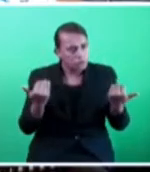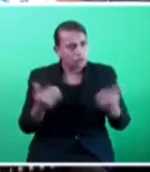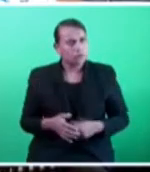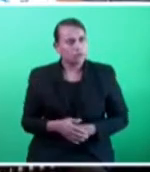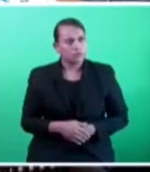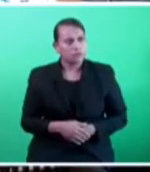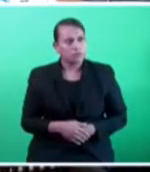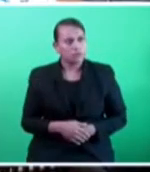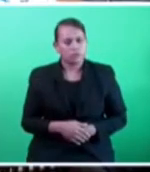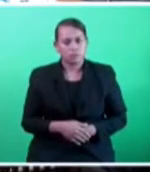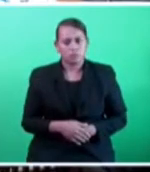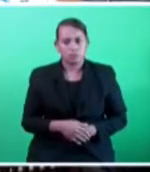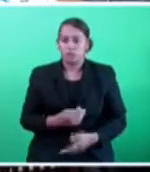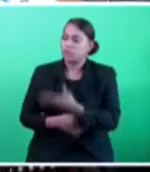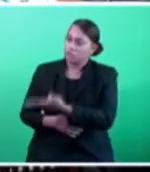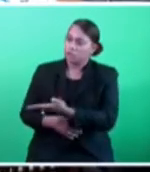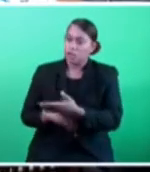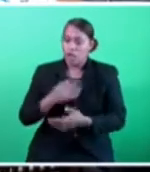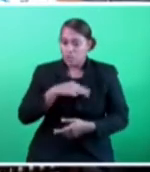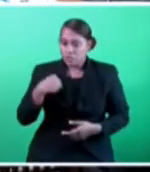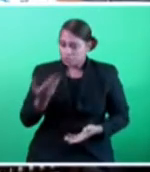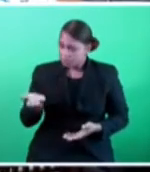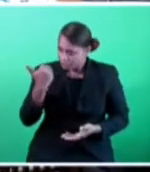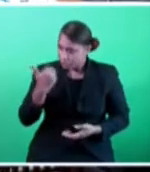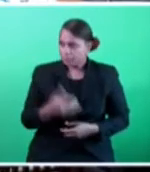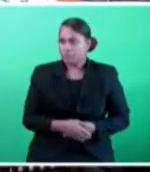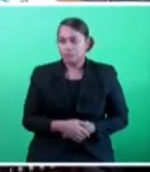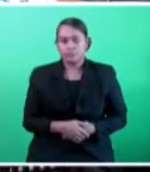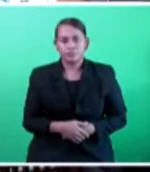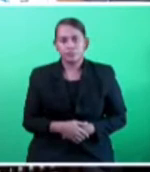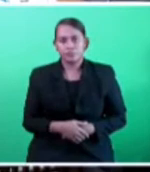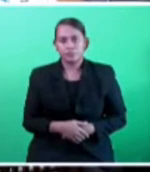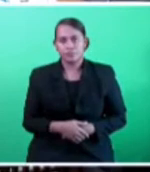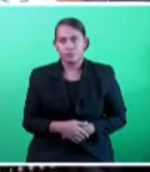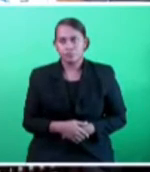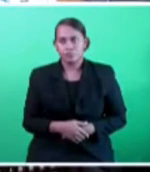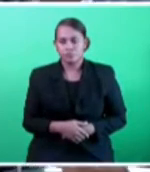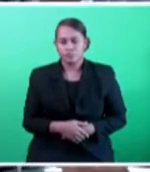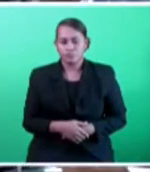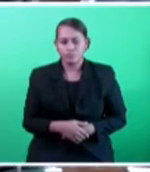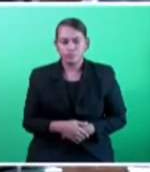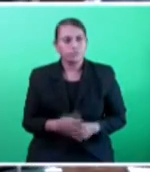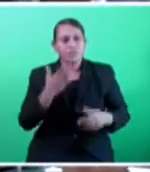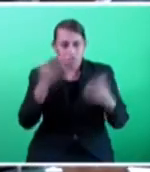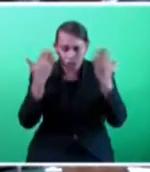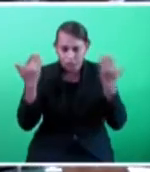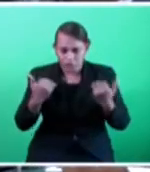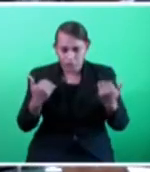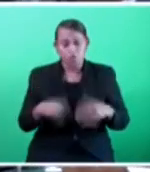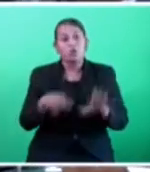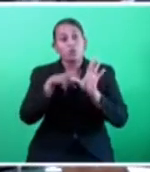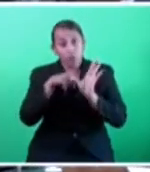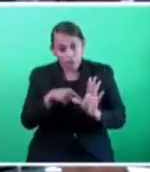Honourable Minister, you have the floor. Thank you. Mr. Speaker Say, the youths of this country are